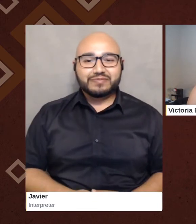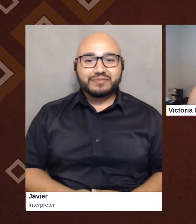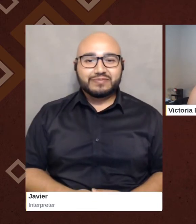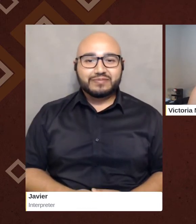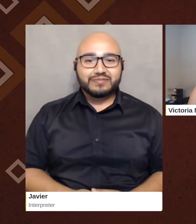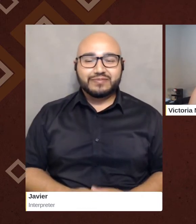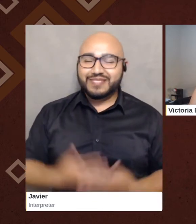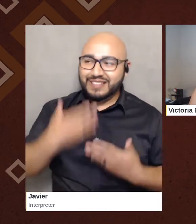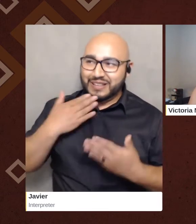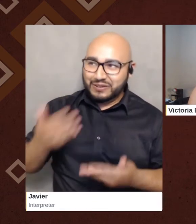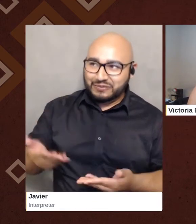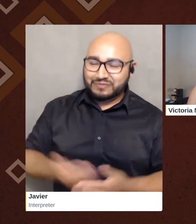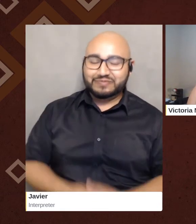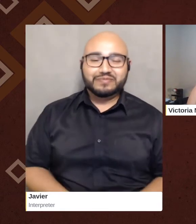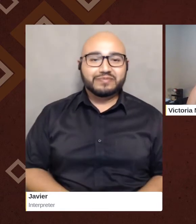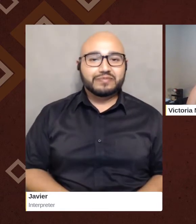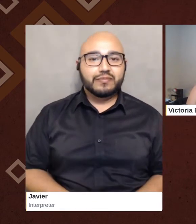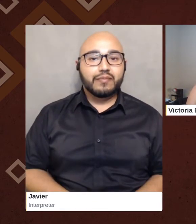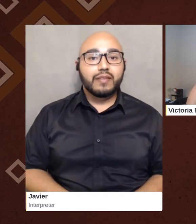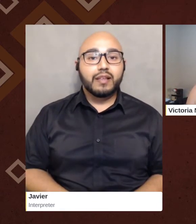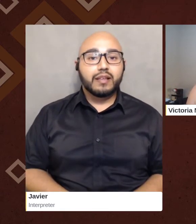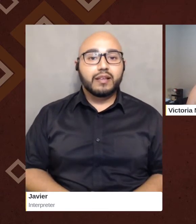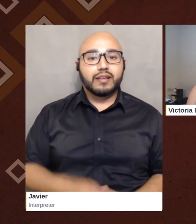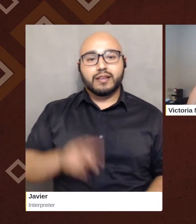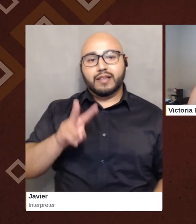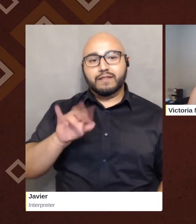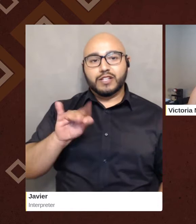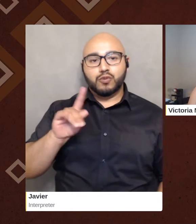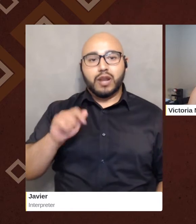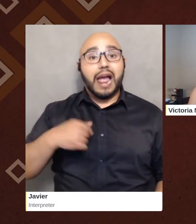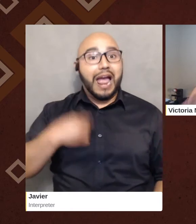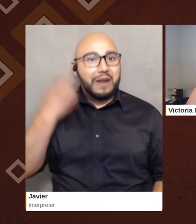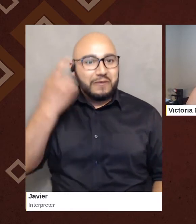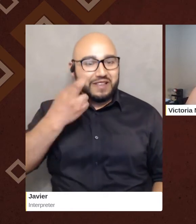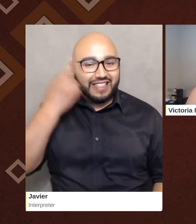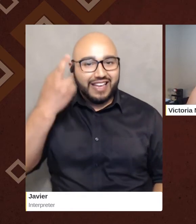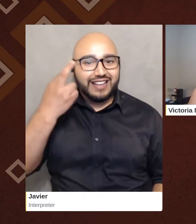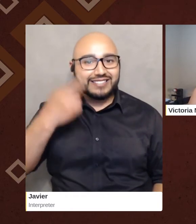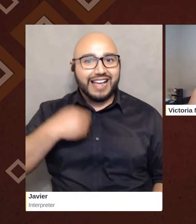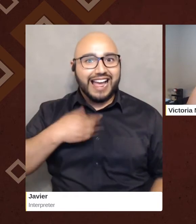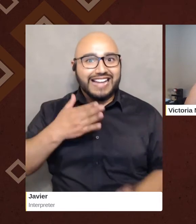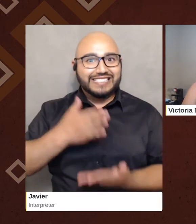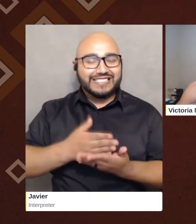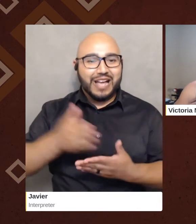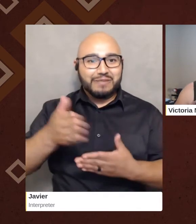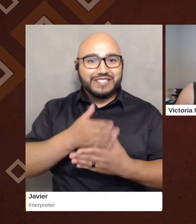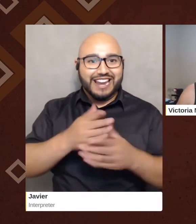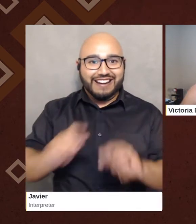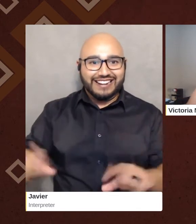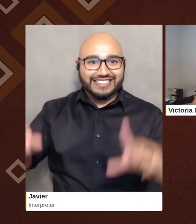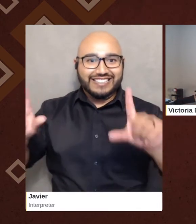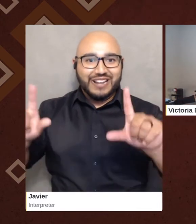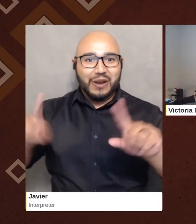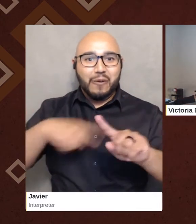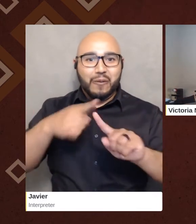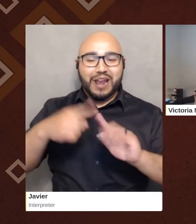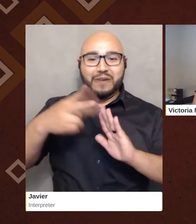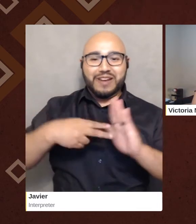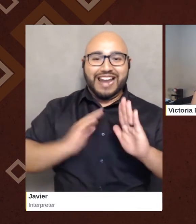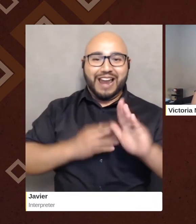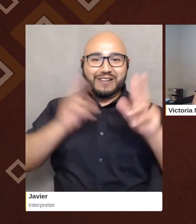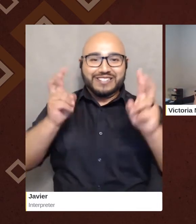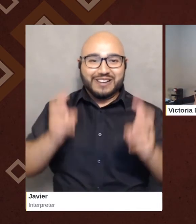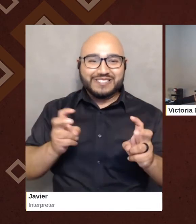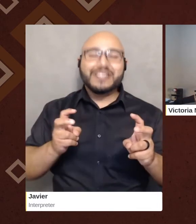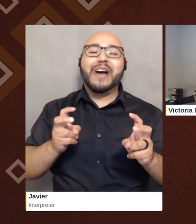Thank you. I realize that I stopped sharing screen right when you were reading our topic, so